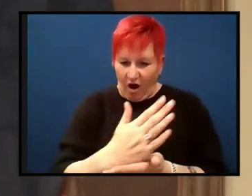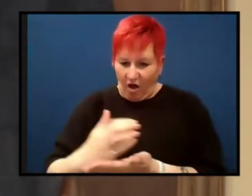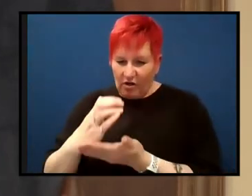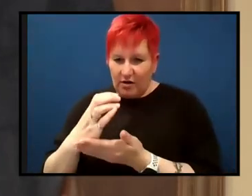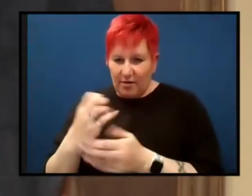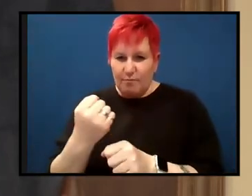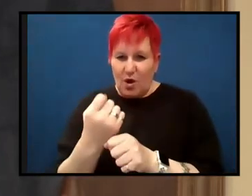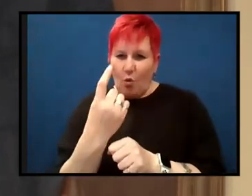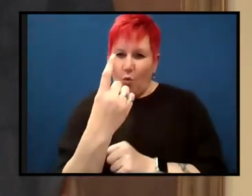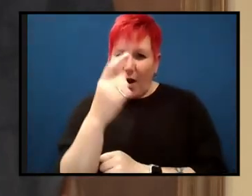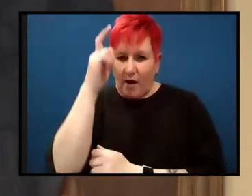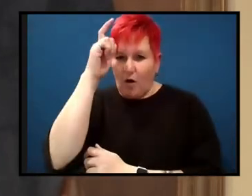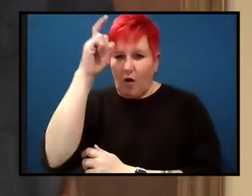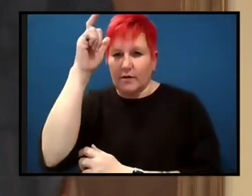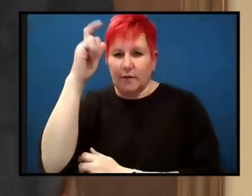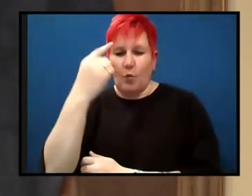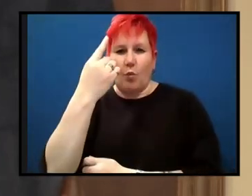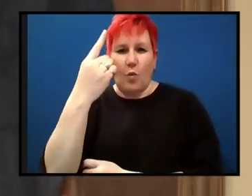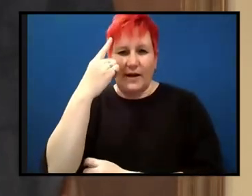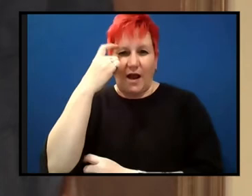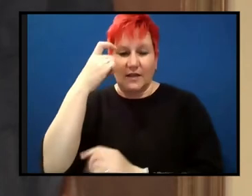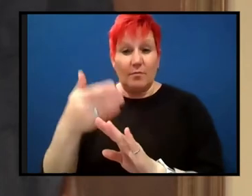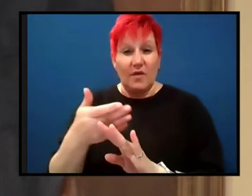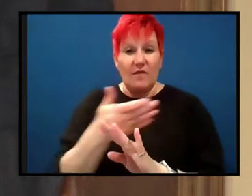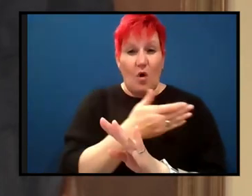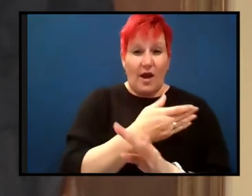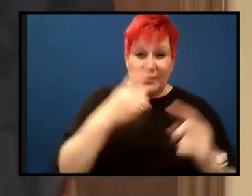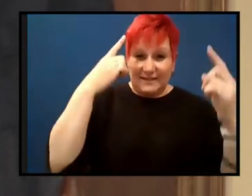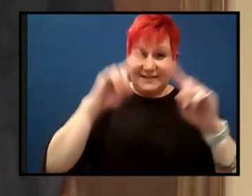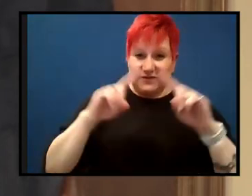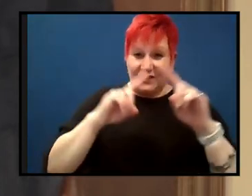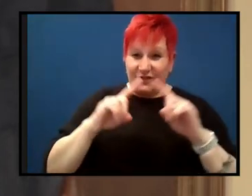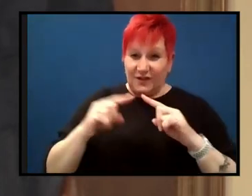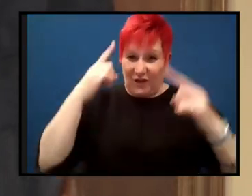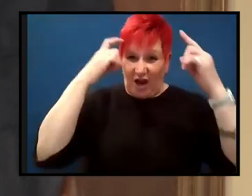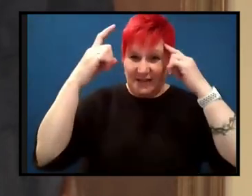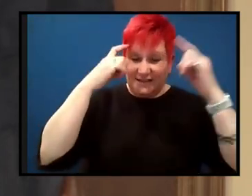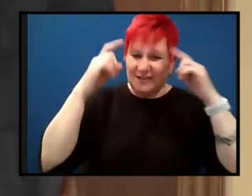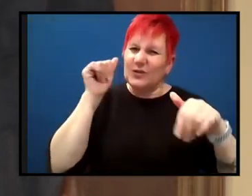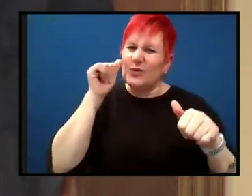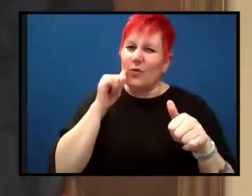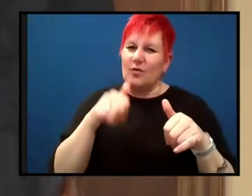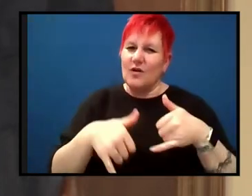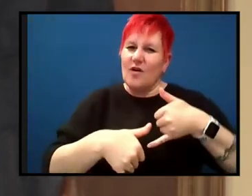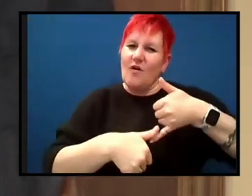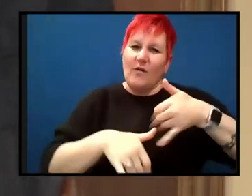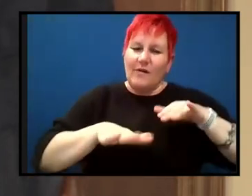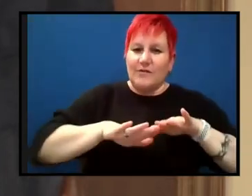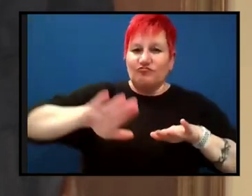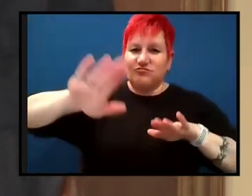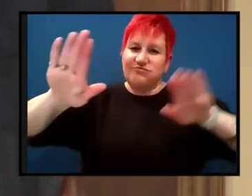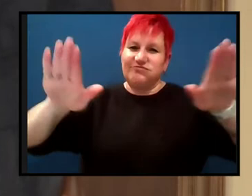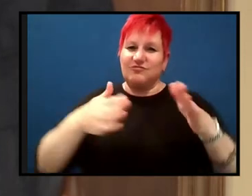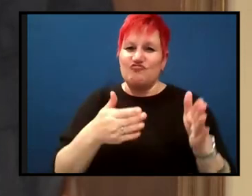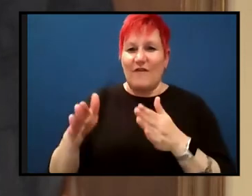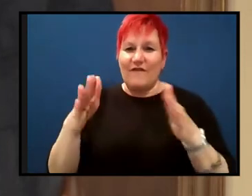used. So before that, there was different ideas. Um, we've, we've talked about continental drift and, and its problem was, um,